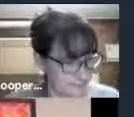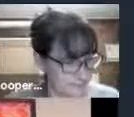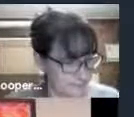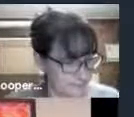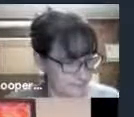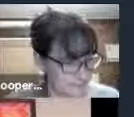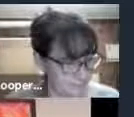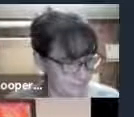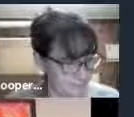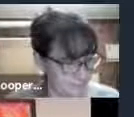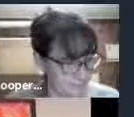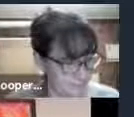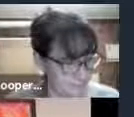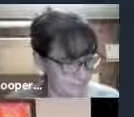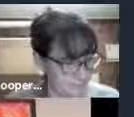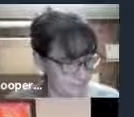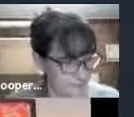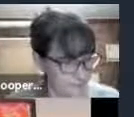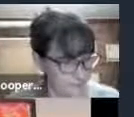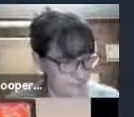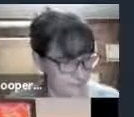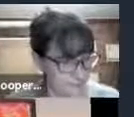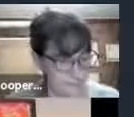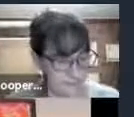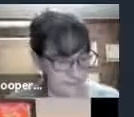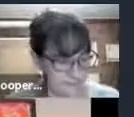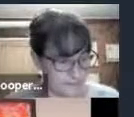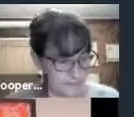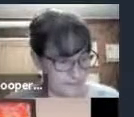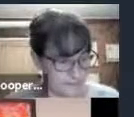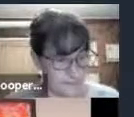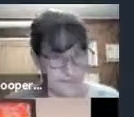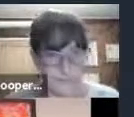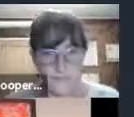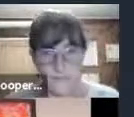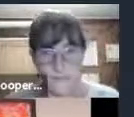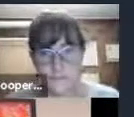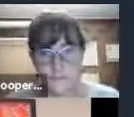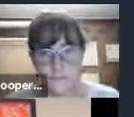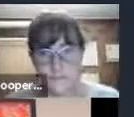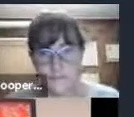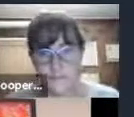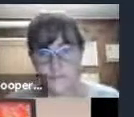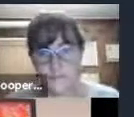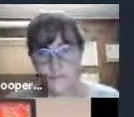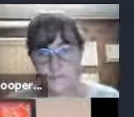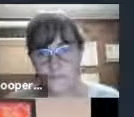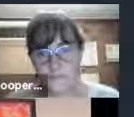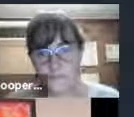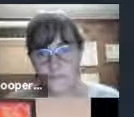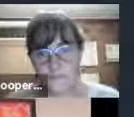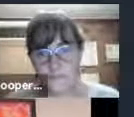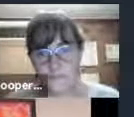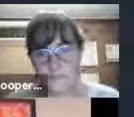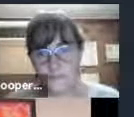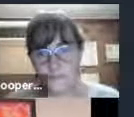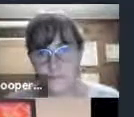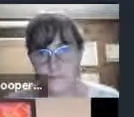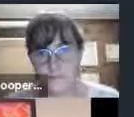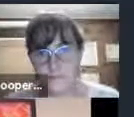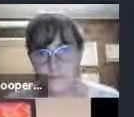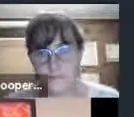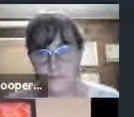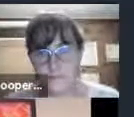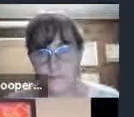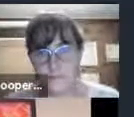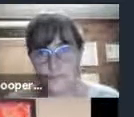a zero carbon city by 2030. At City Hall, we've introduced policies to improve the